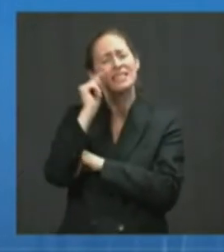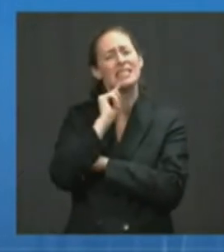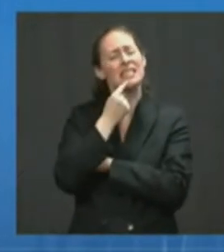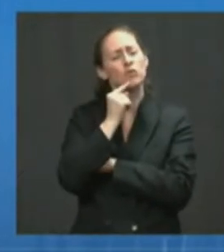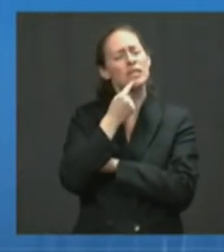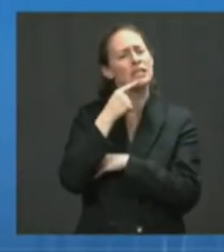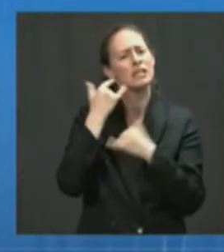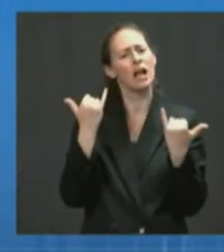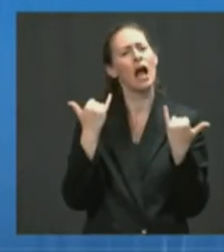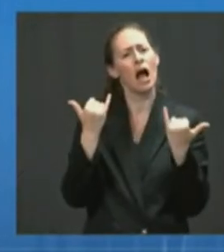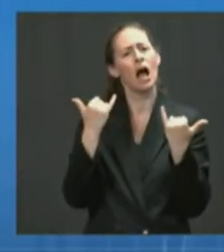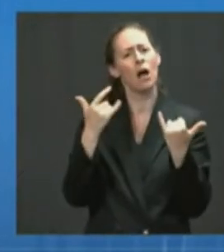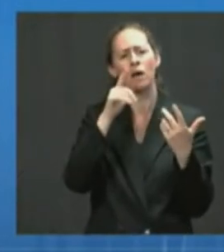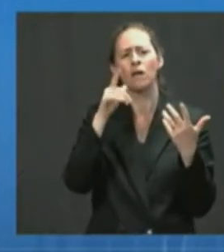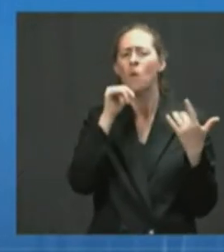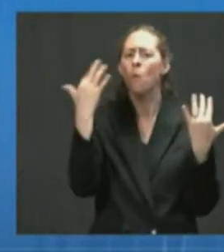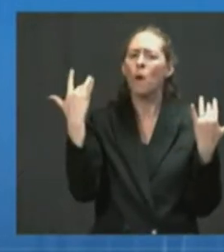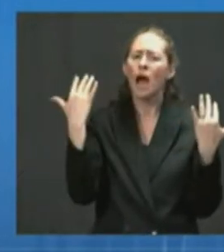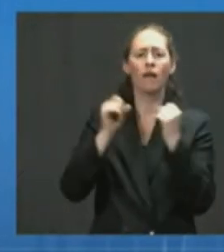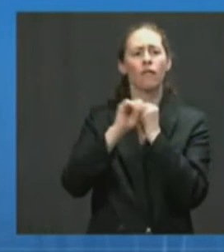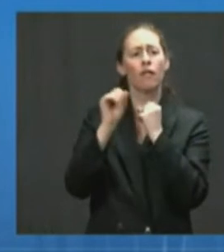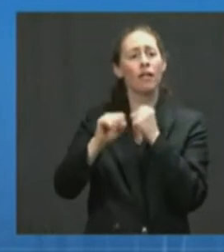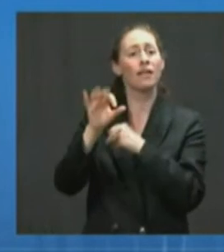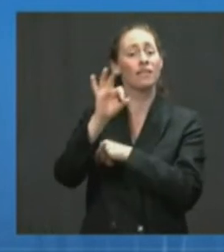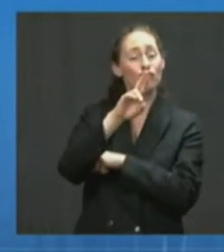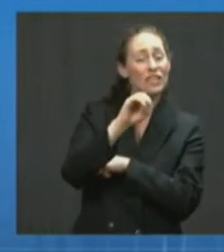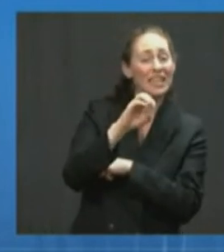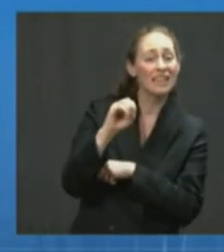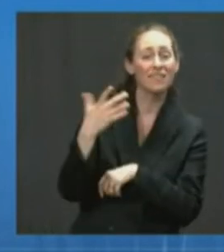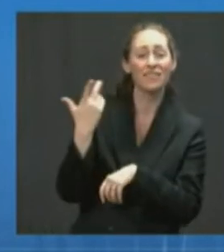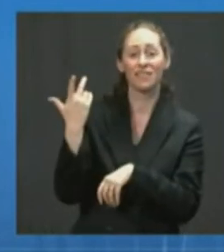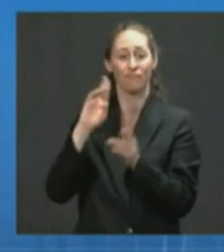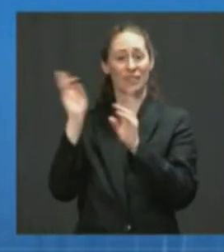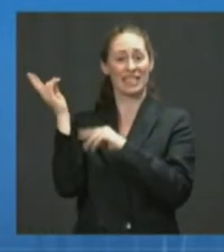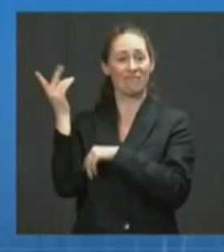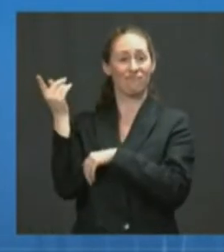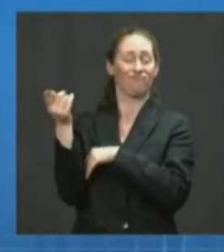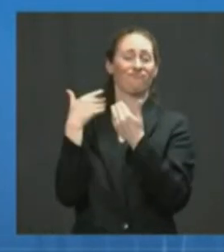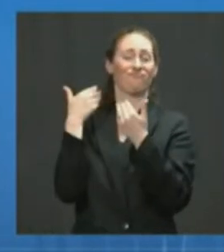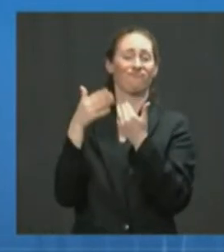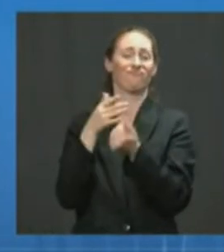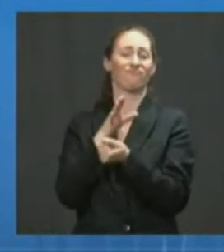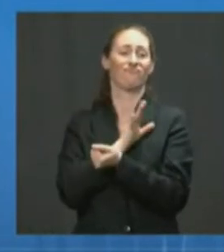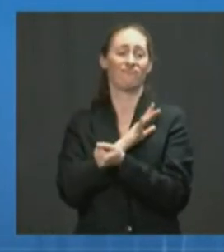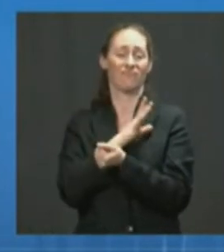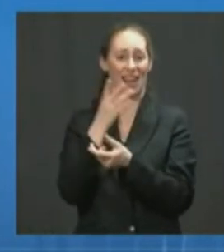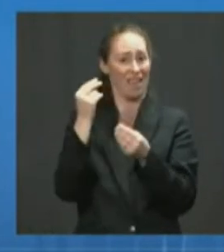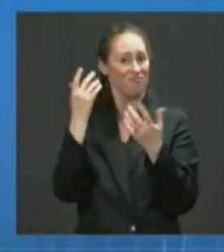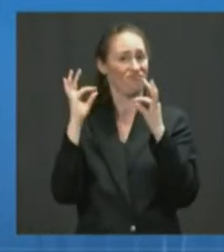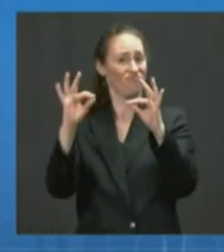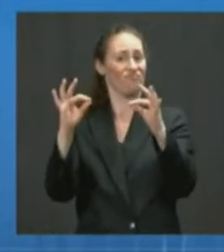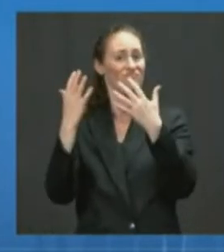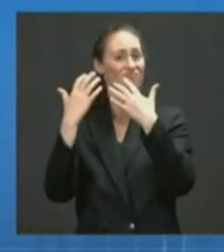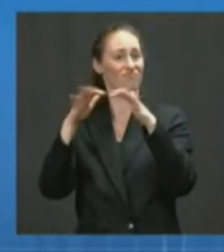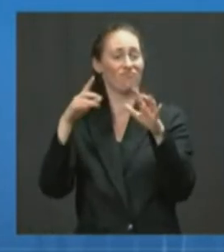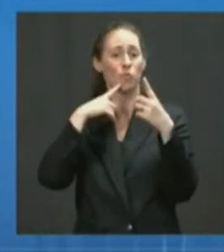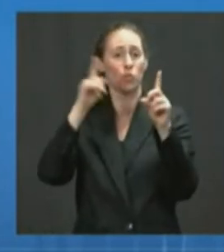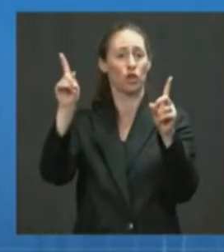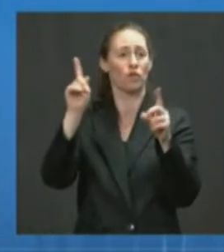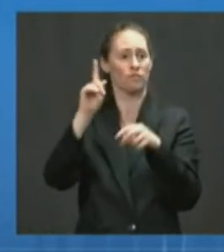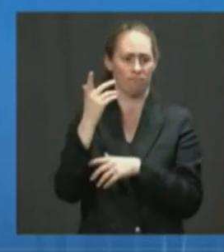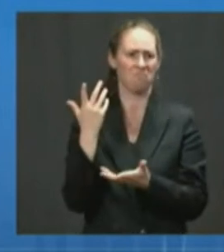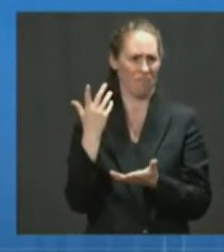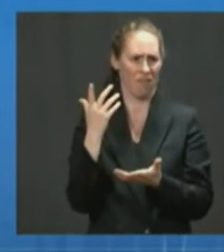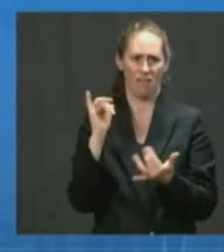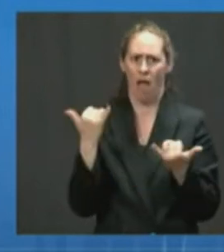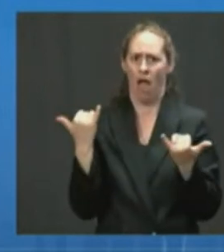It's free. It's available. It's easy. It works. And it's never, never been more important.